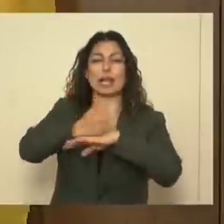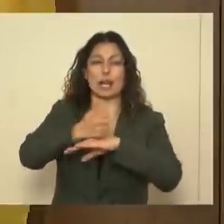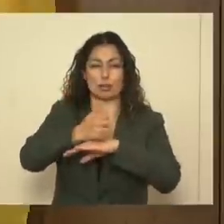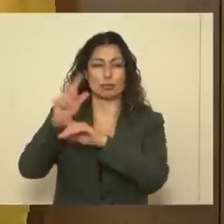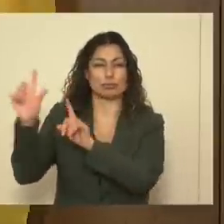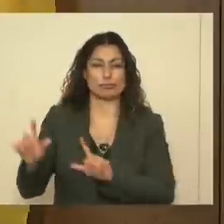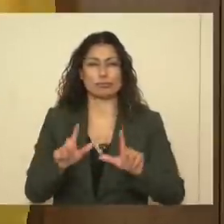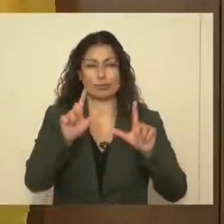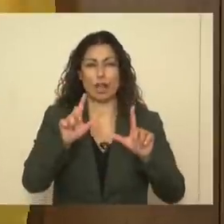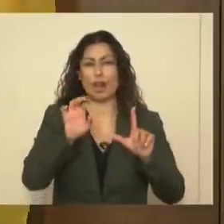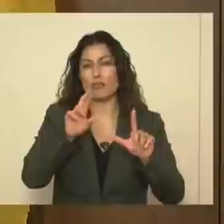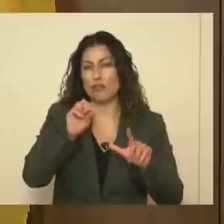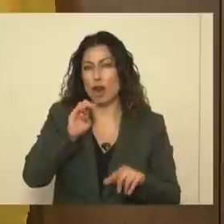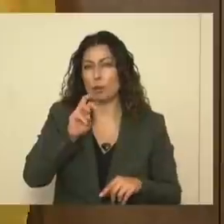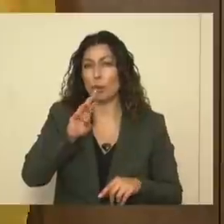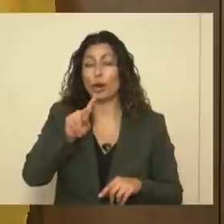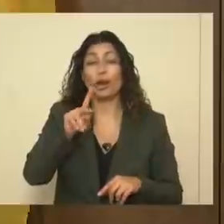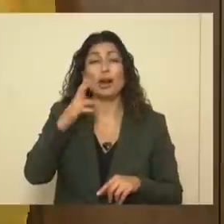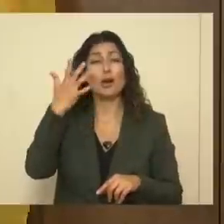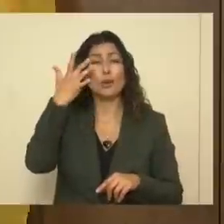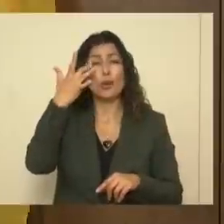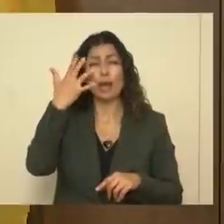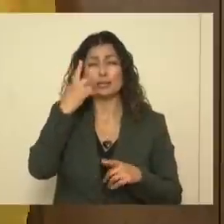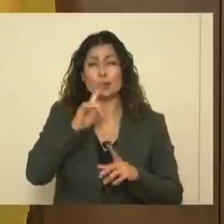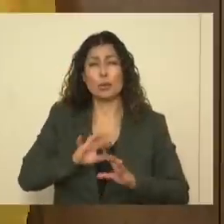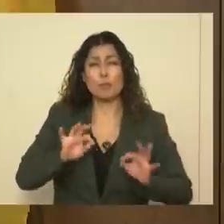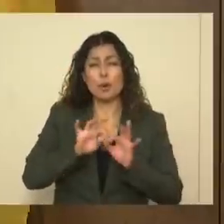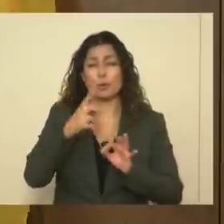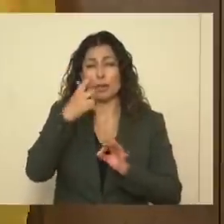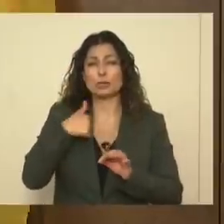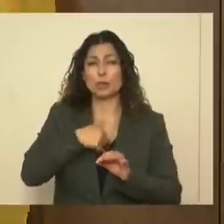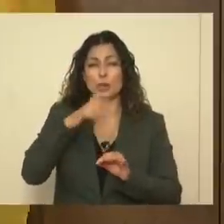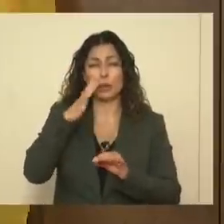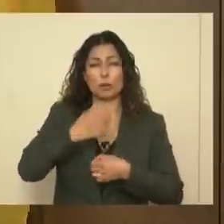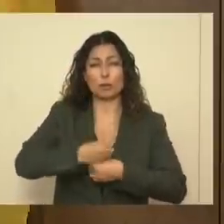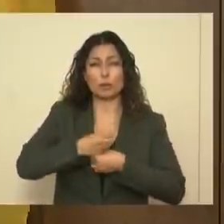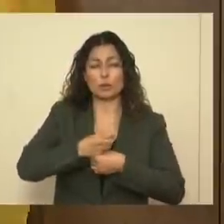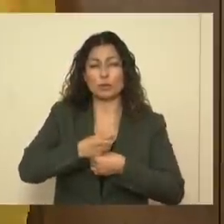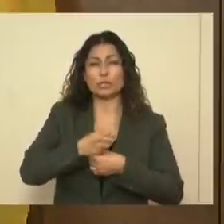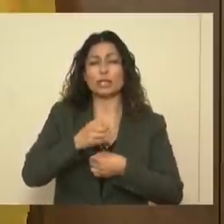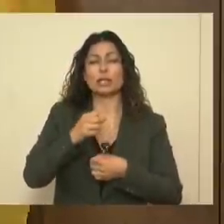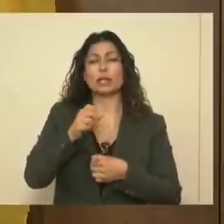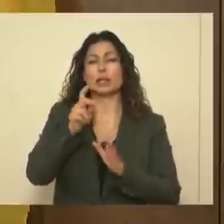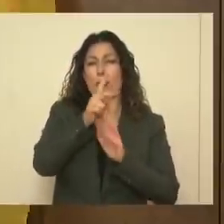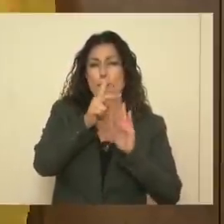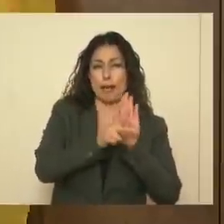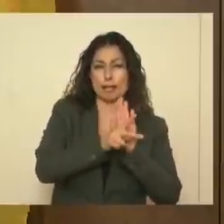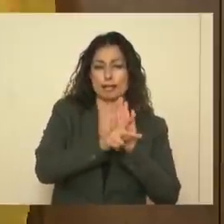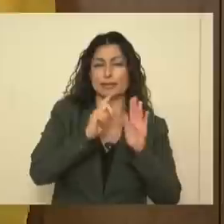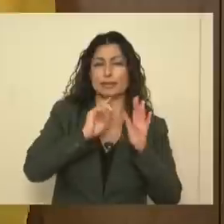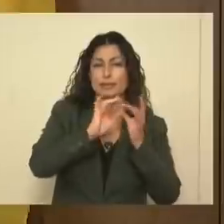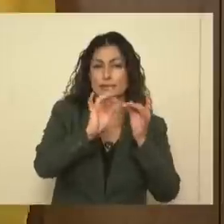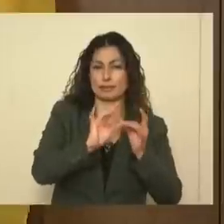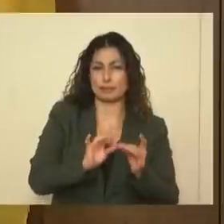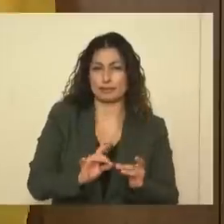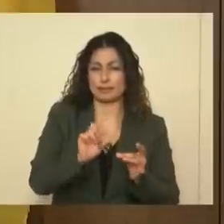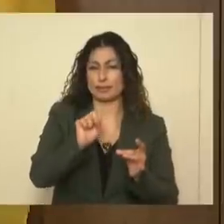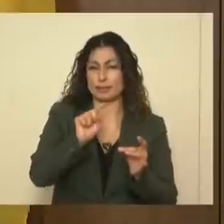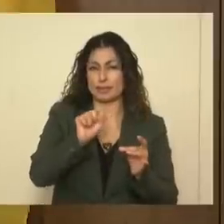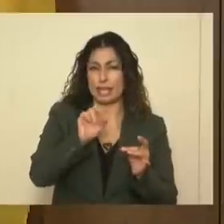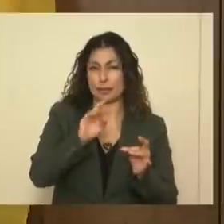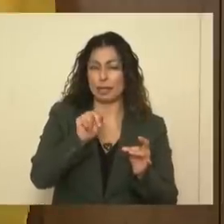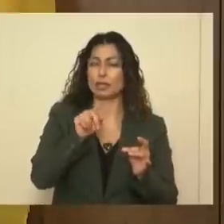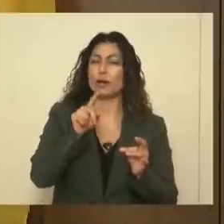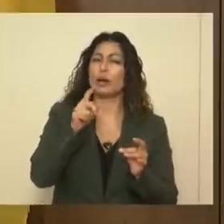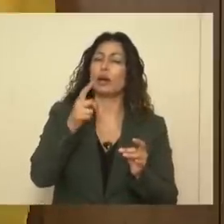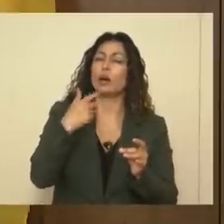Julia, the reason that these are so important is we are actually going to produce a set of policy statements. You know, you learn